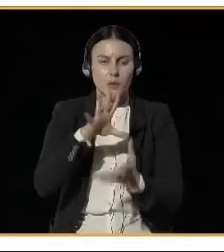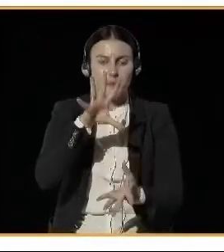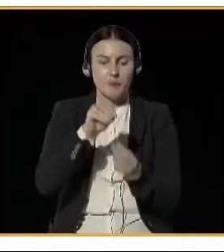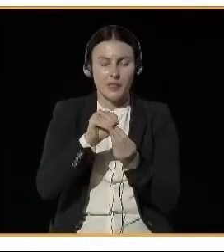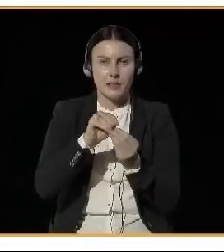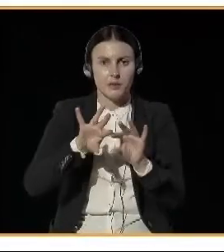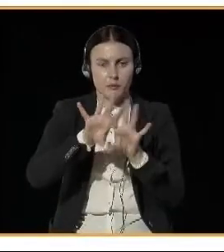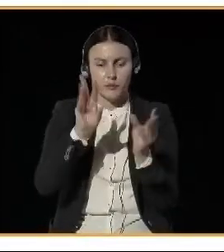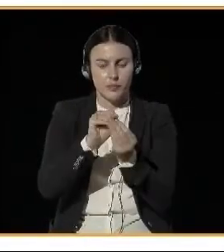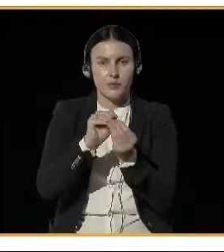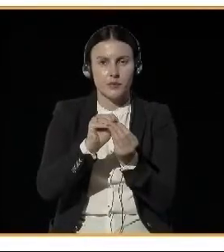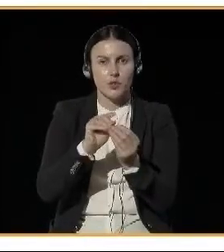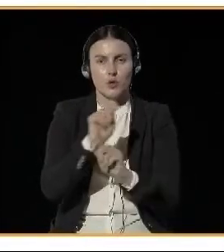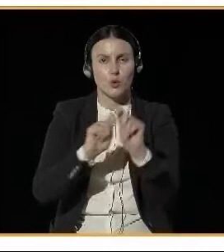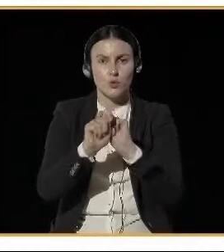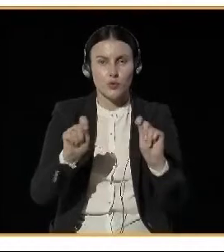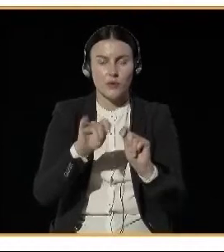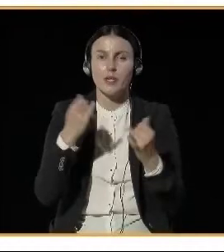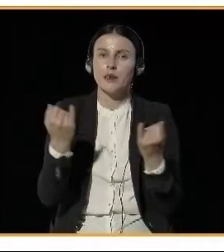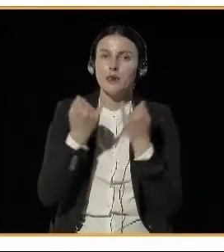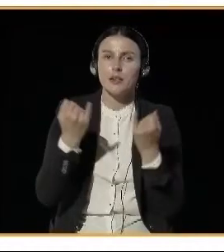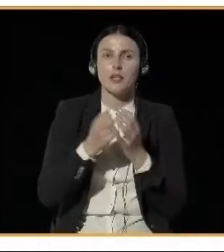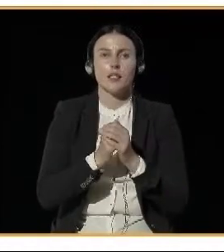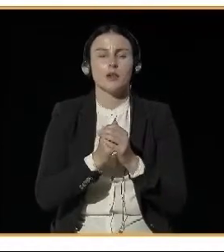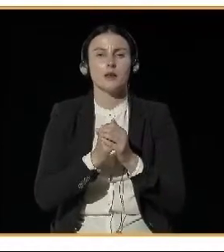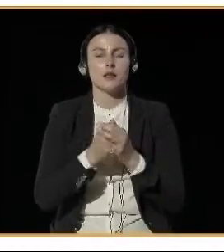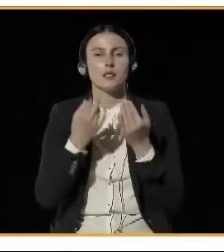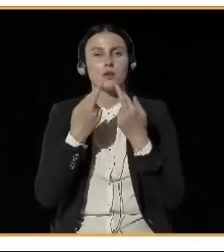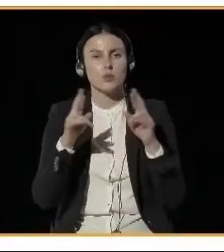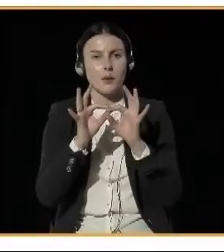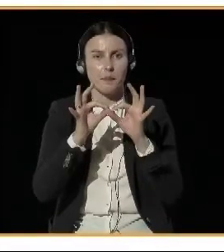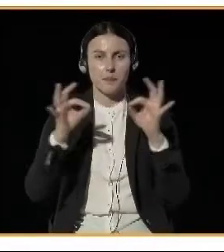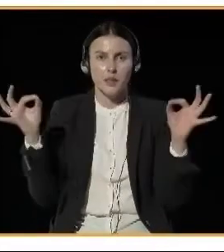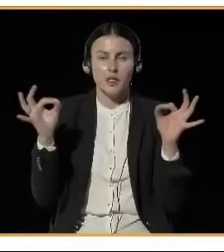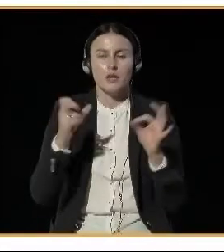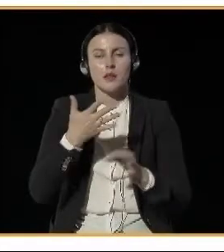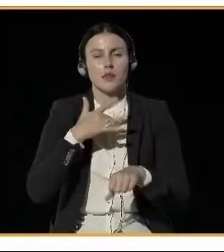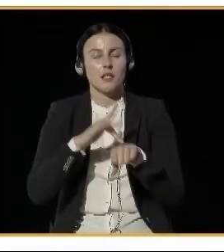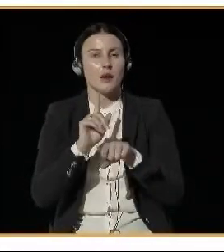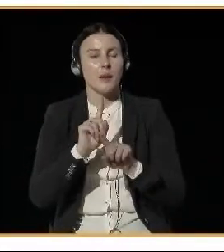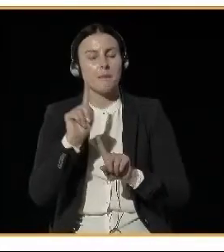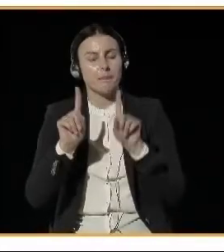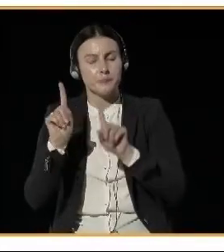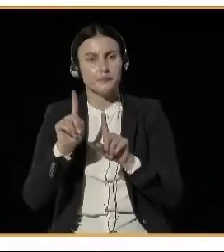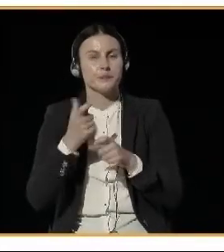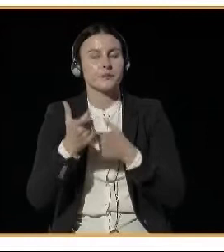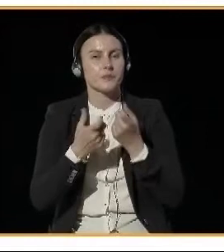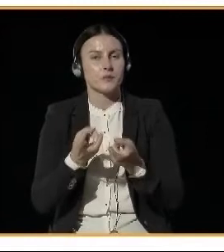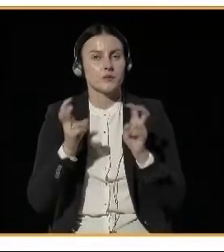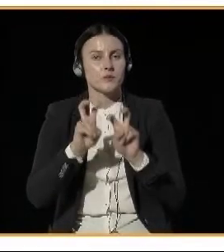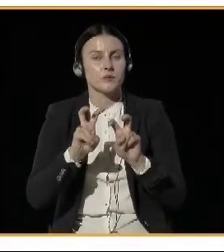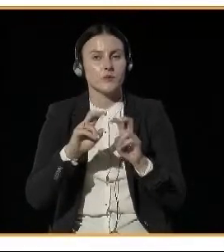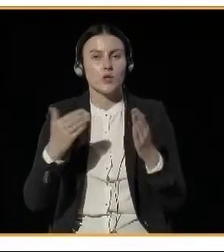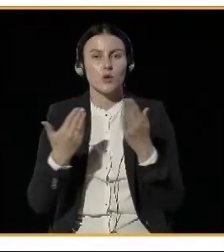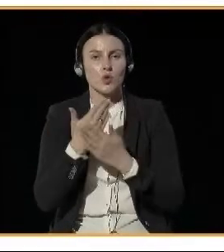measures being implemented. We now have a quite a large package of measures to target air